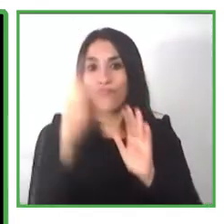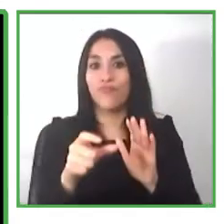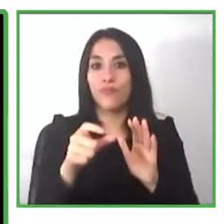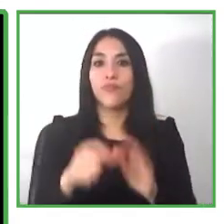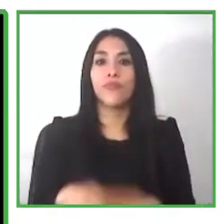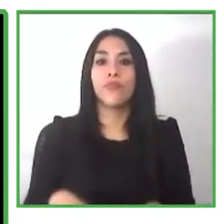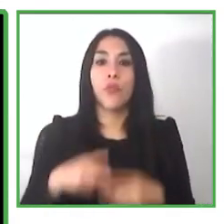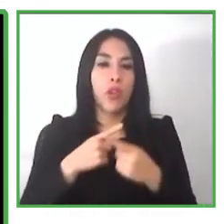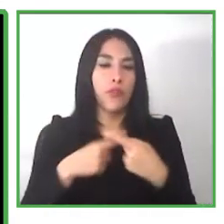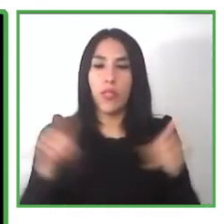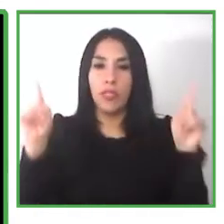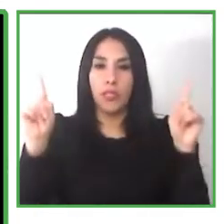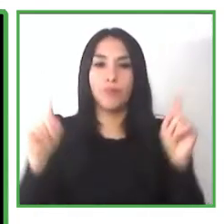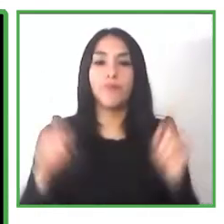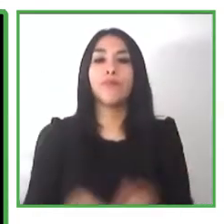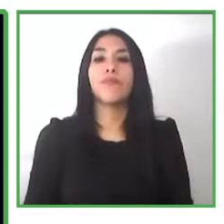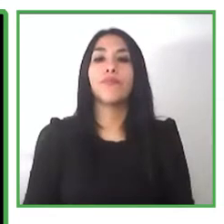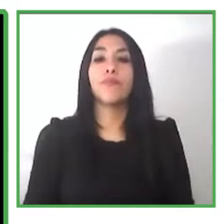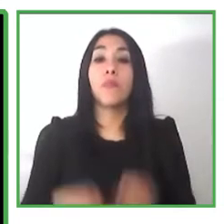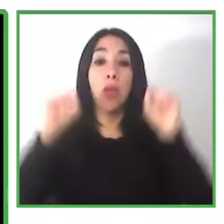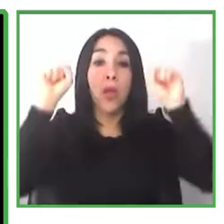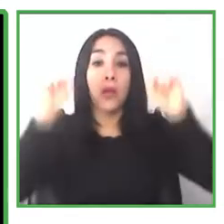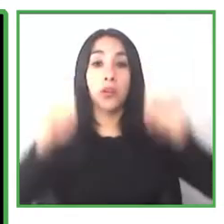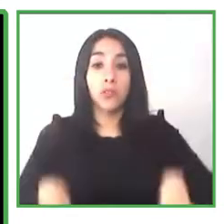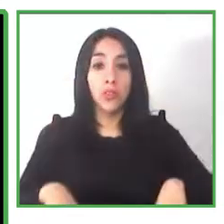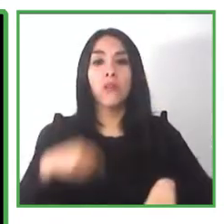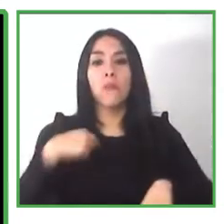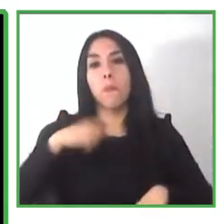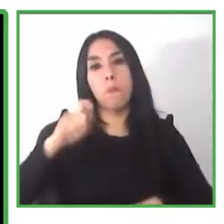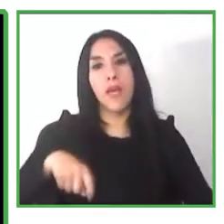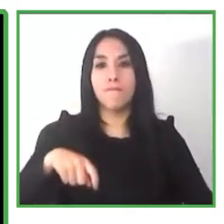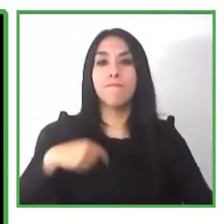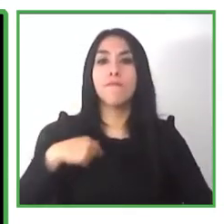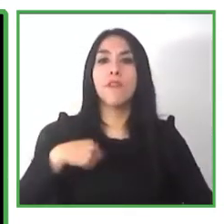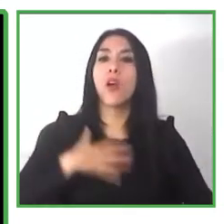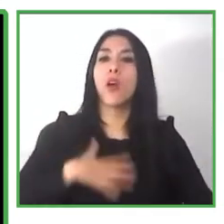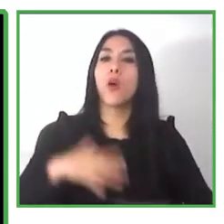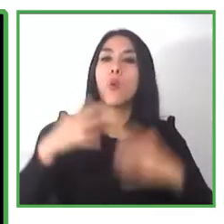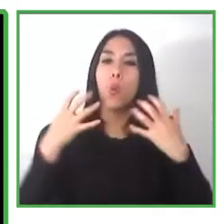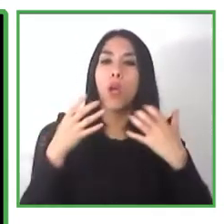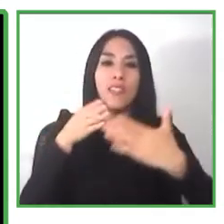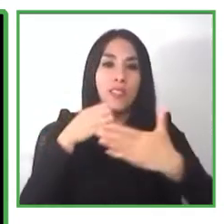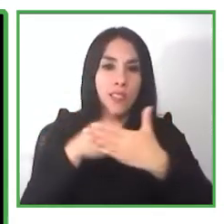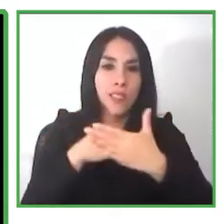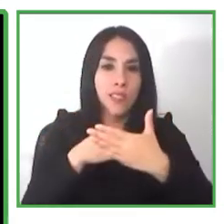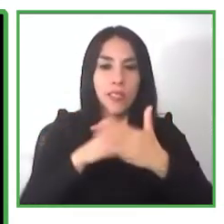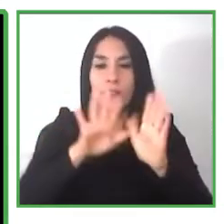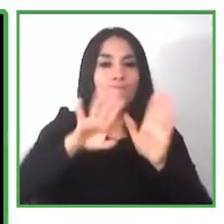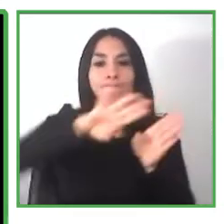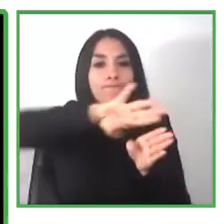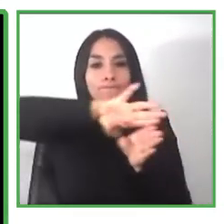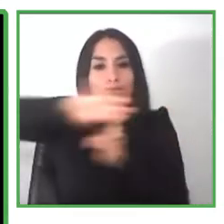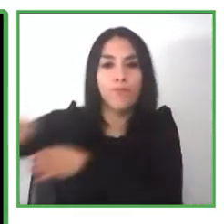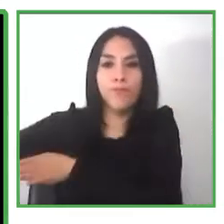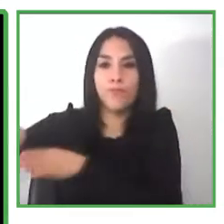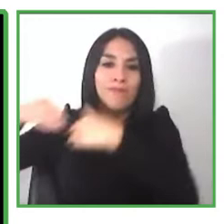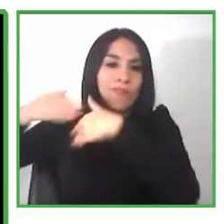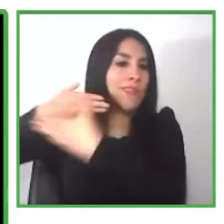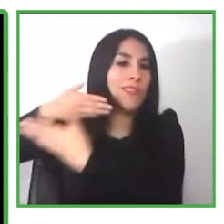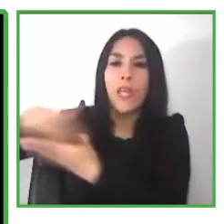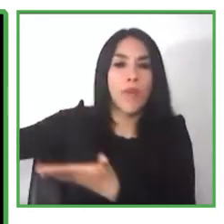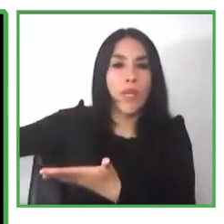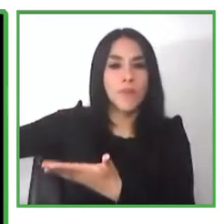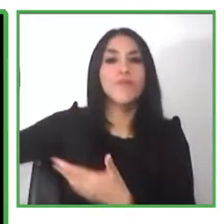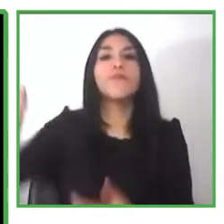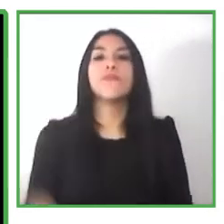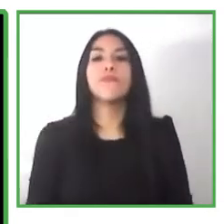for change and to break down the barriers they experience um in life and in in employment and they've run a